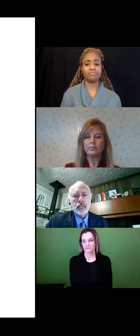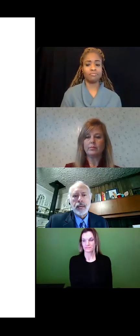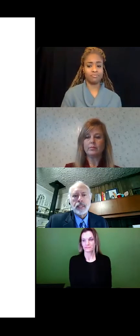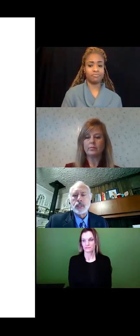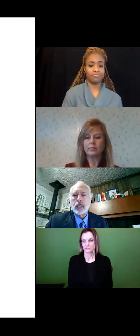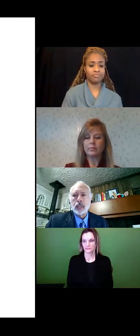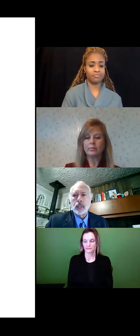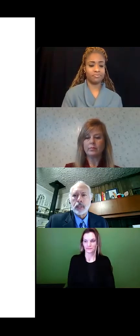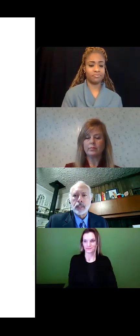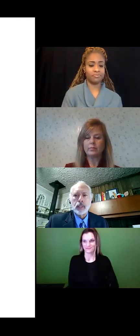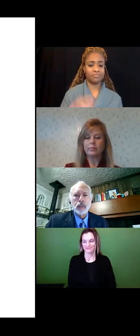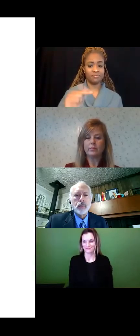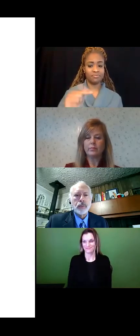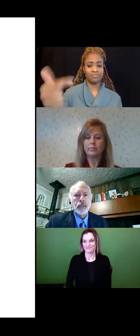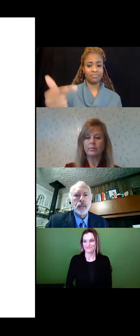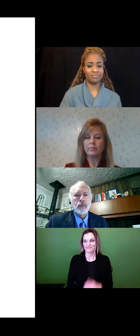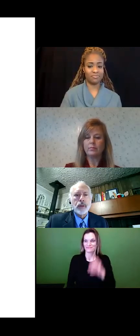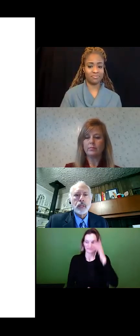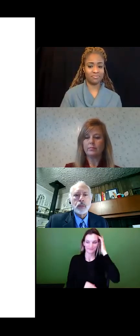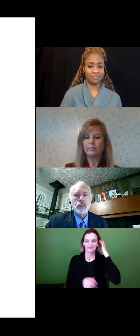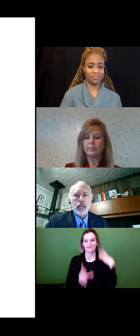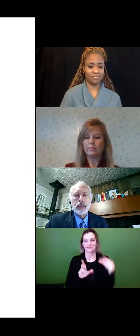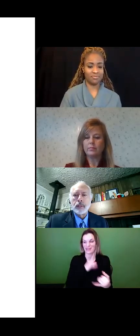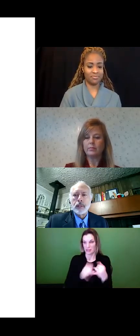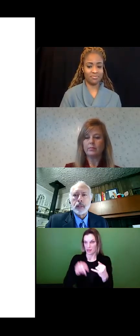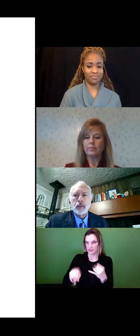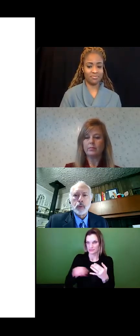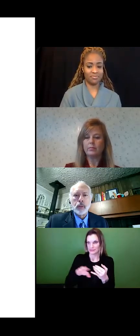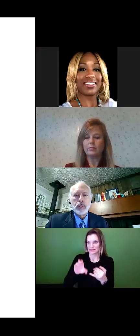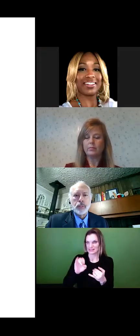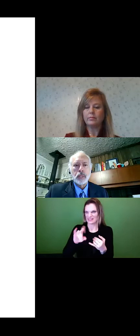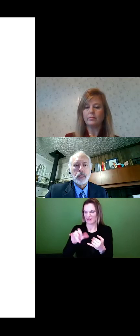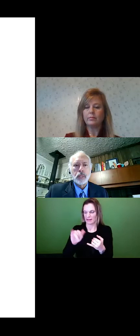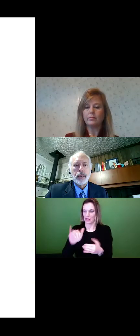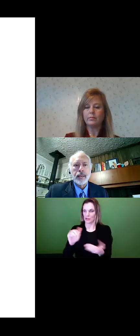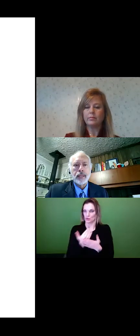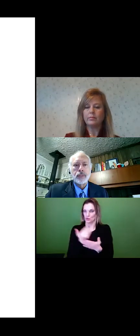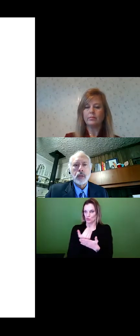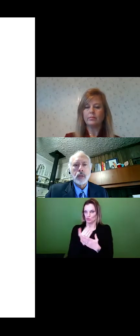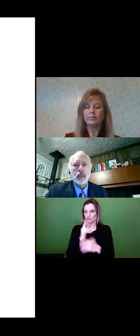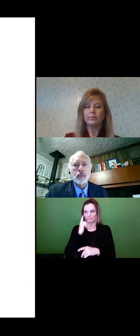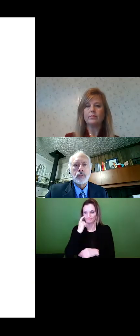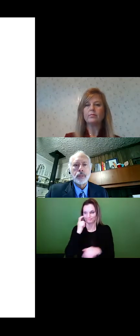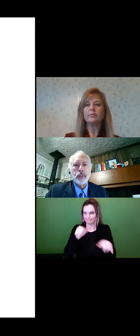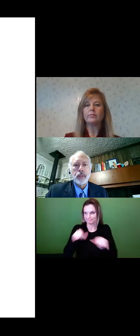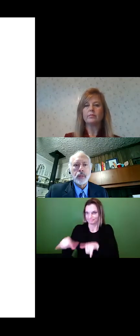there, 690 is silica. That's a fairly new standard. We know that silica has